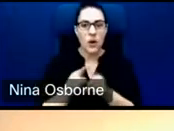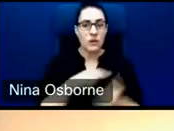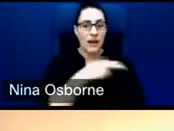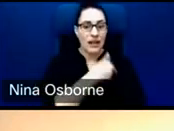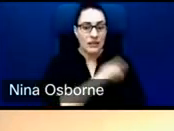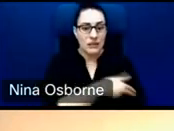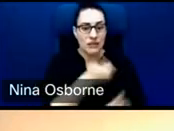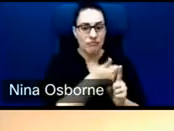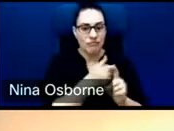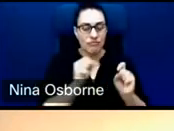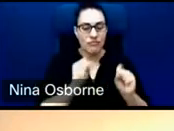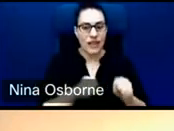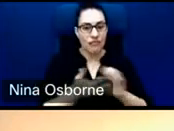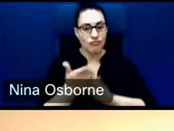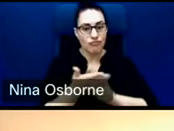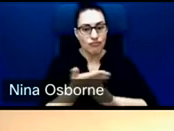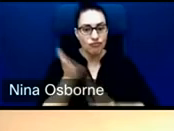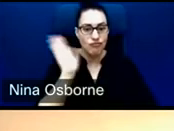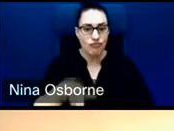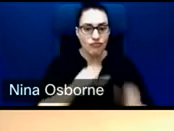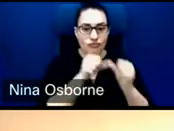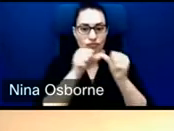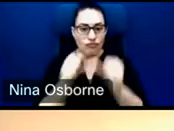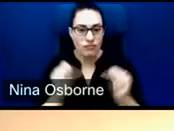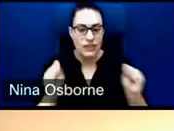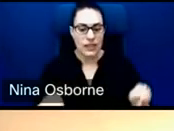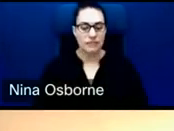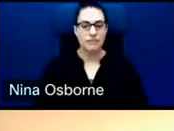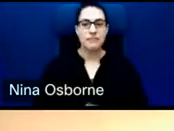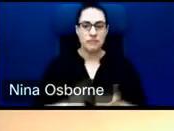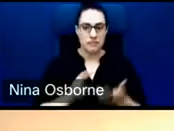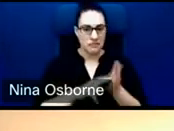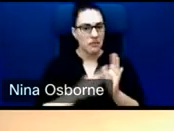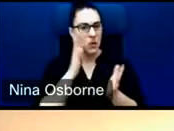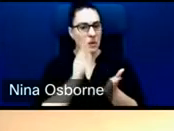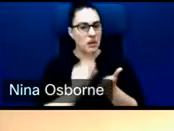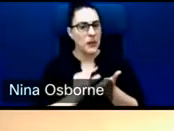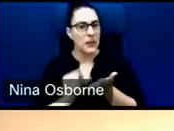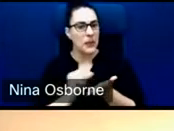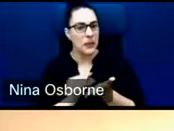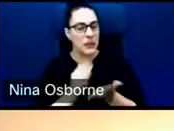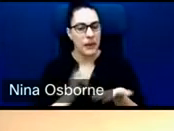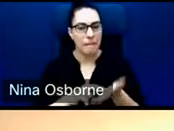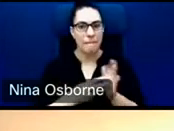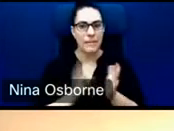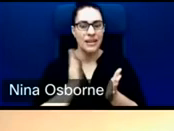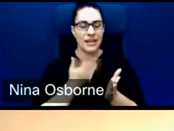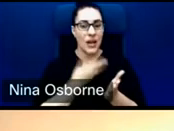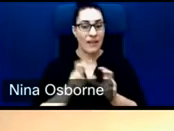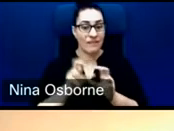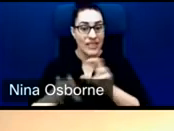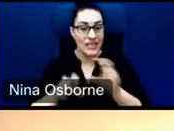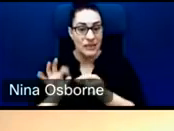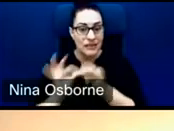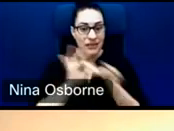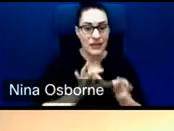financially sustainable for the long term. So the idea that we can truly link our investment returns to social performance